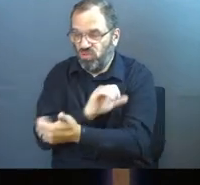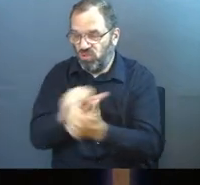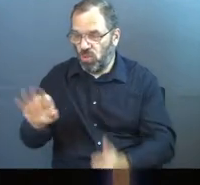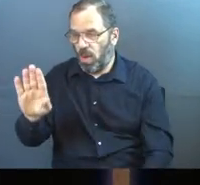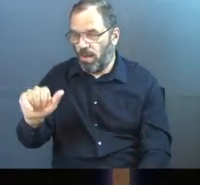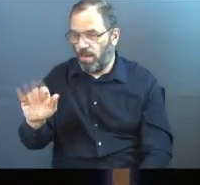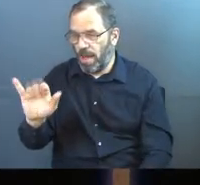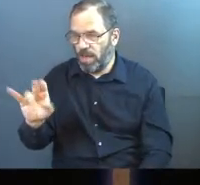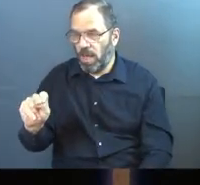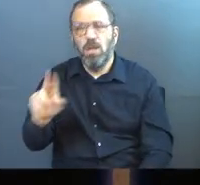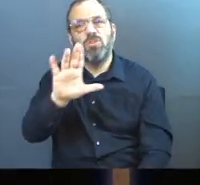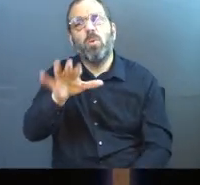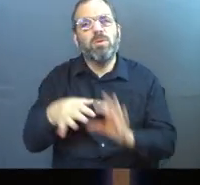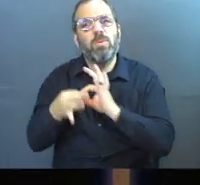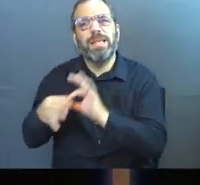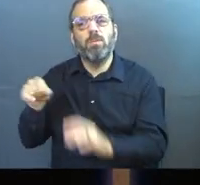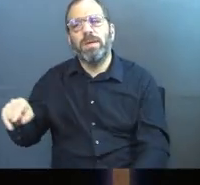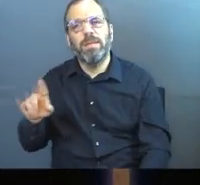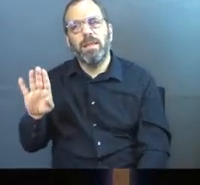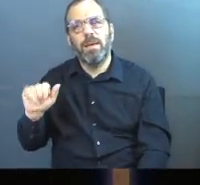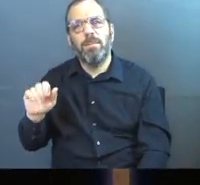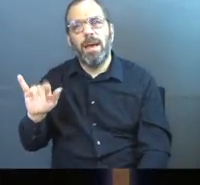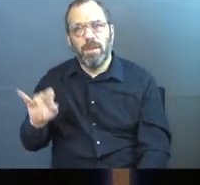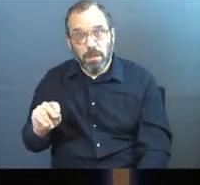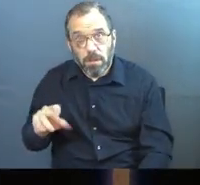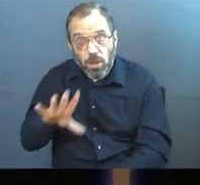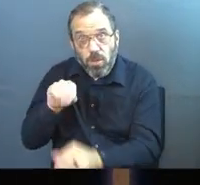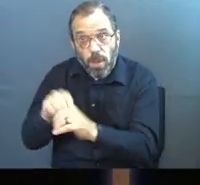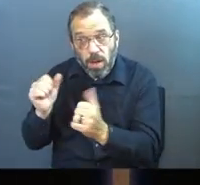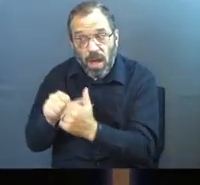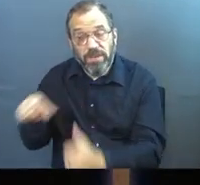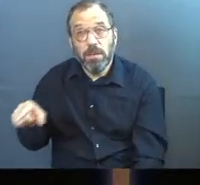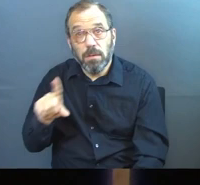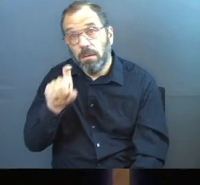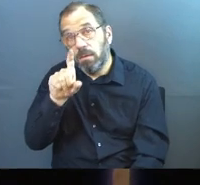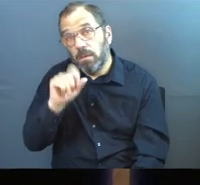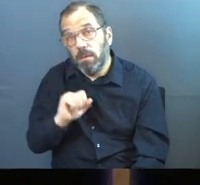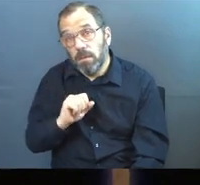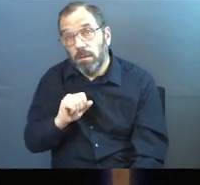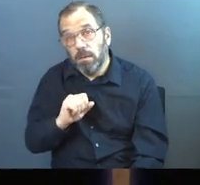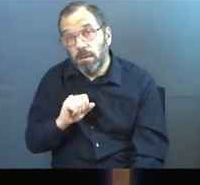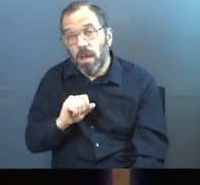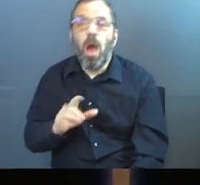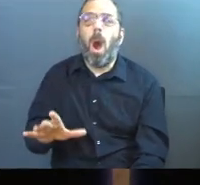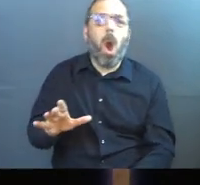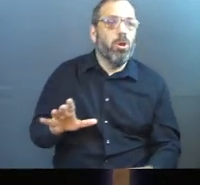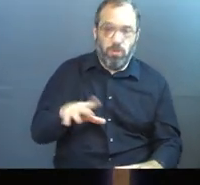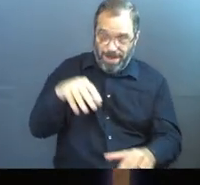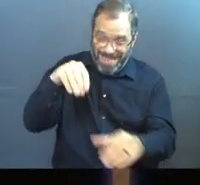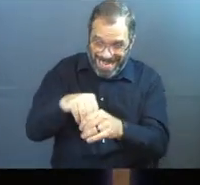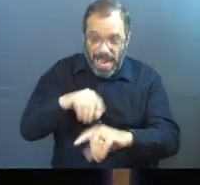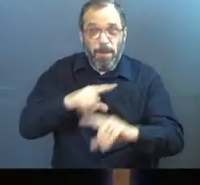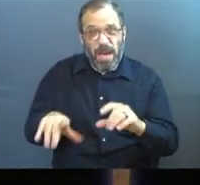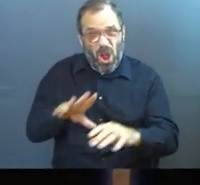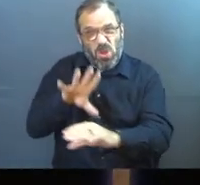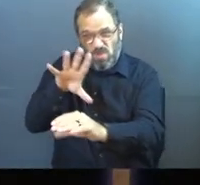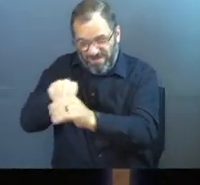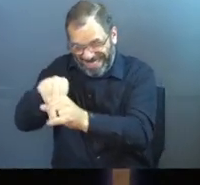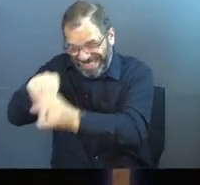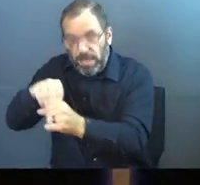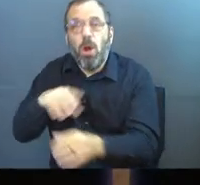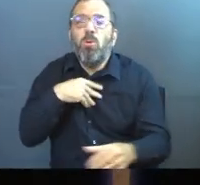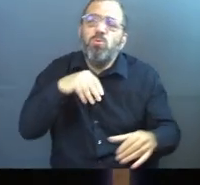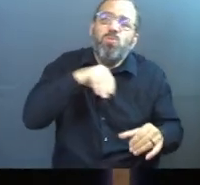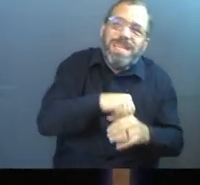So what's your relationship to Babylon? What's your relationship to this world? Are you part of it? Like you might be in it, but are you part of it?